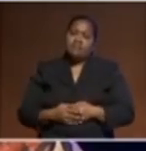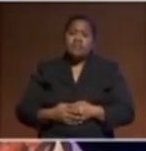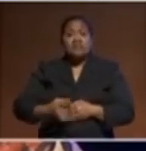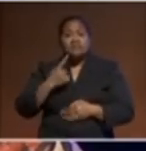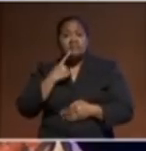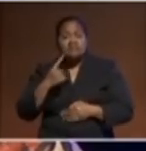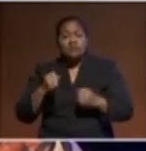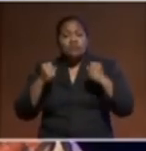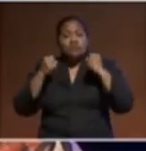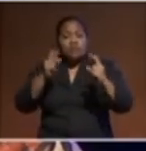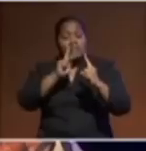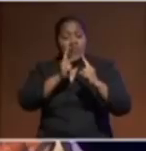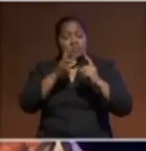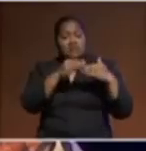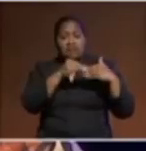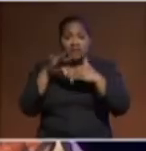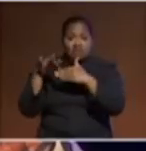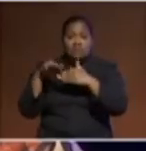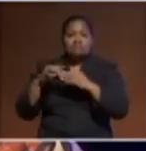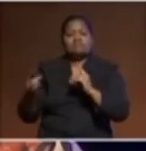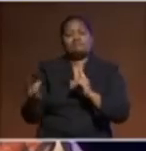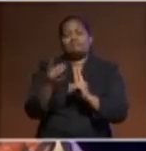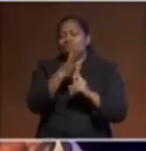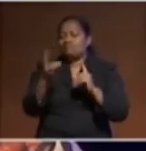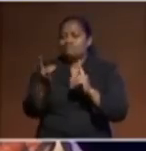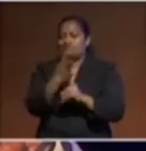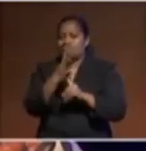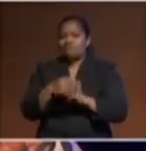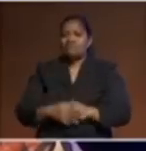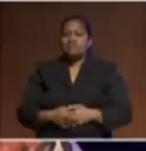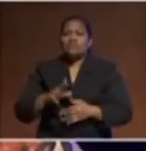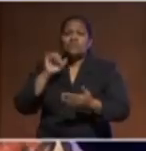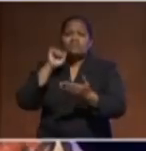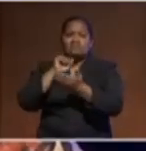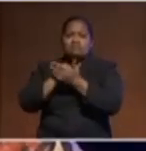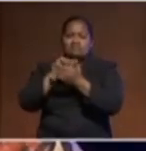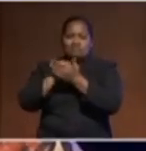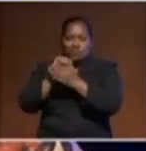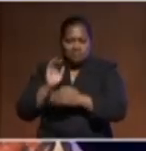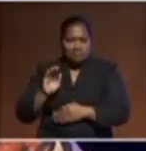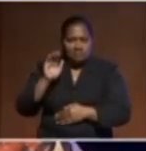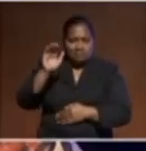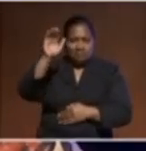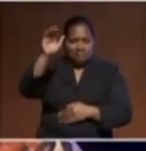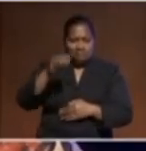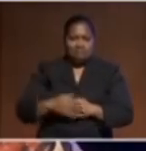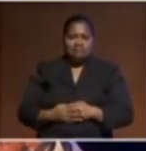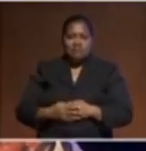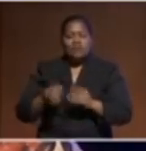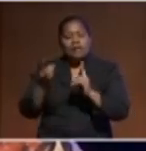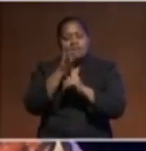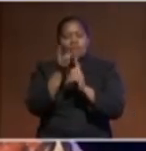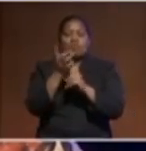political leadership is critical for effective regionalism. It is important that we as leaders